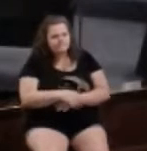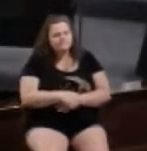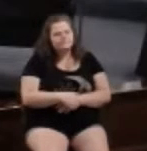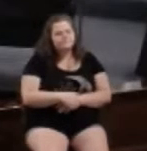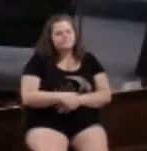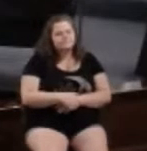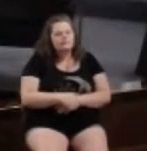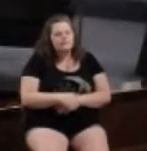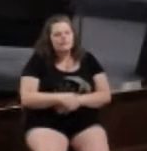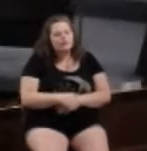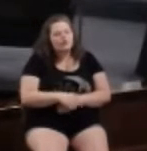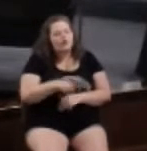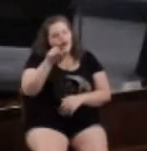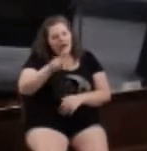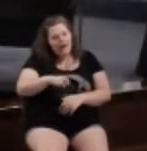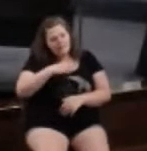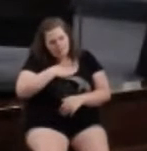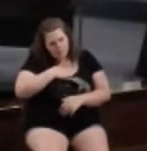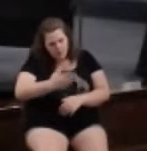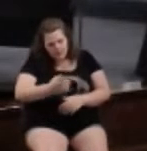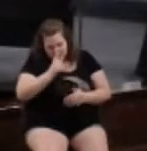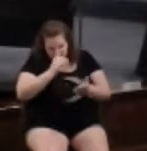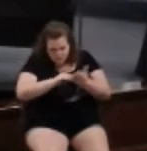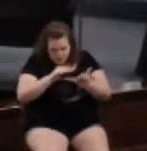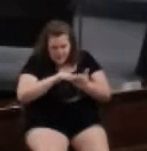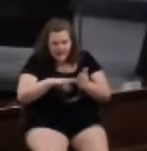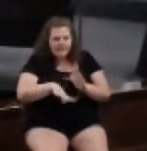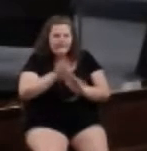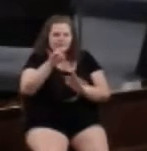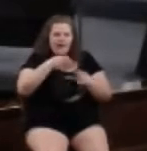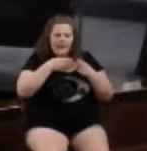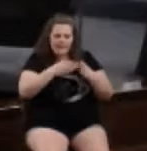You must be willing to forgive and find a path of unity.